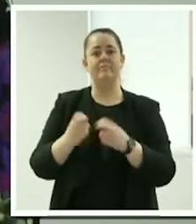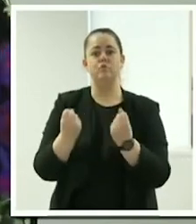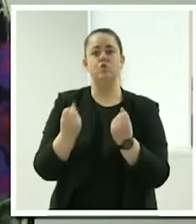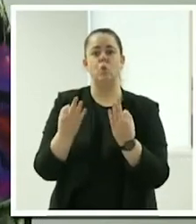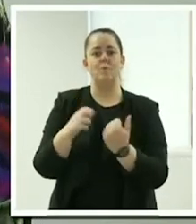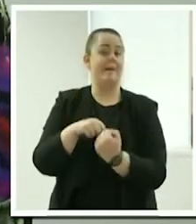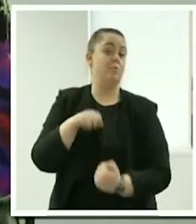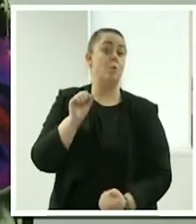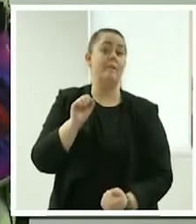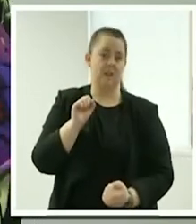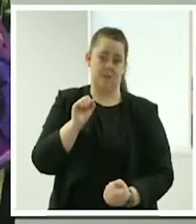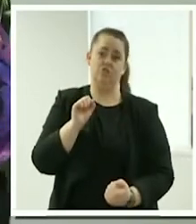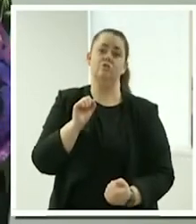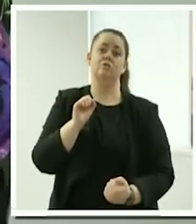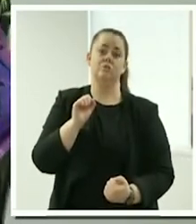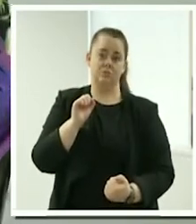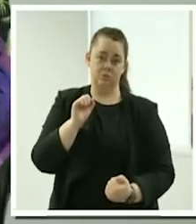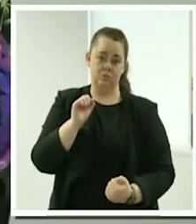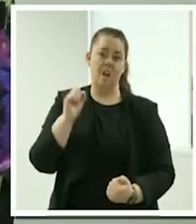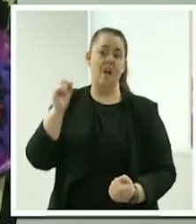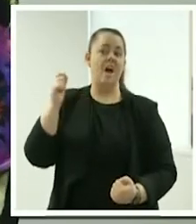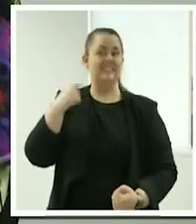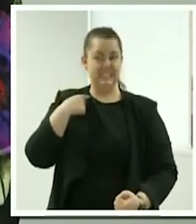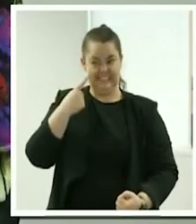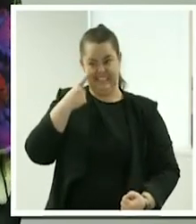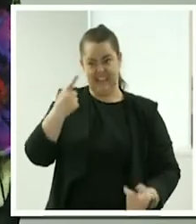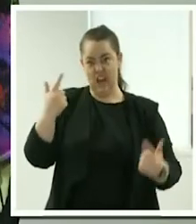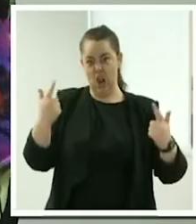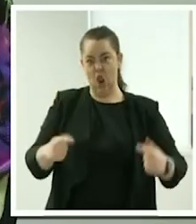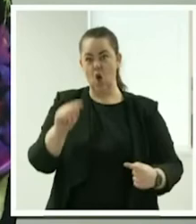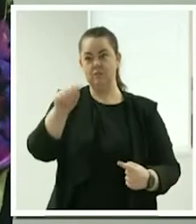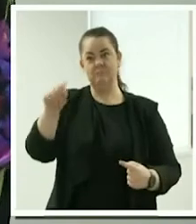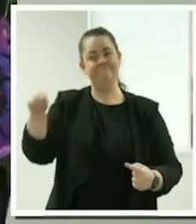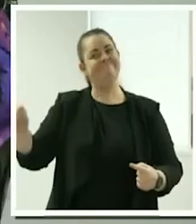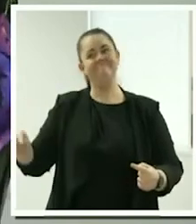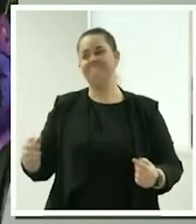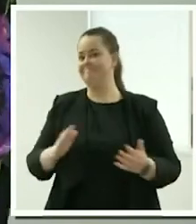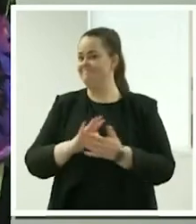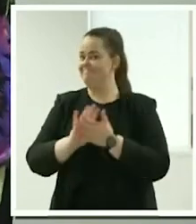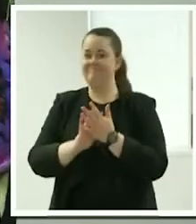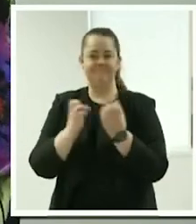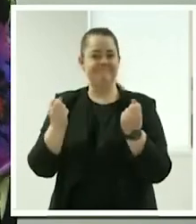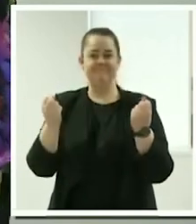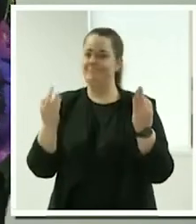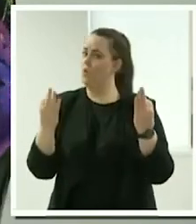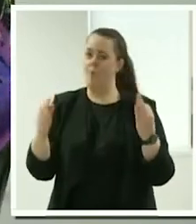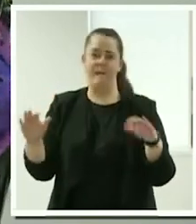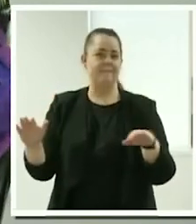is a big one I've seen it time and time again. You're not covered for it and so don't do it.